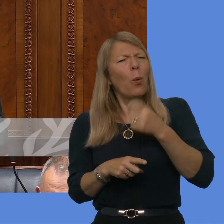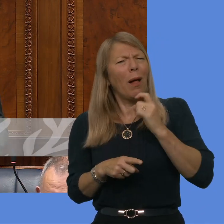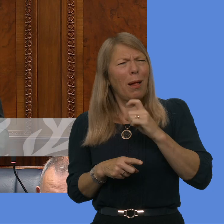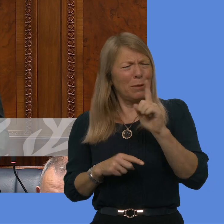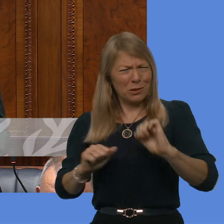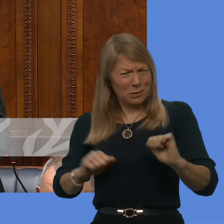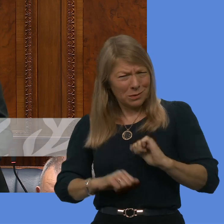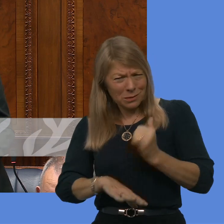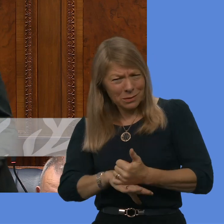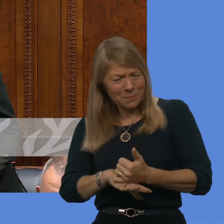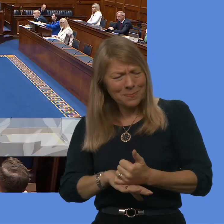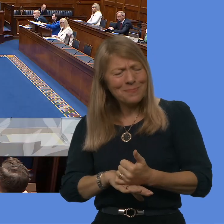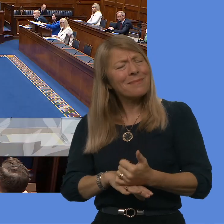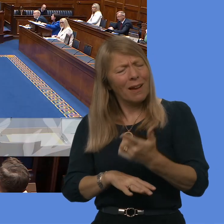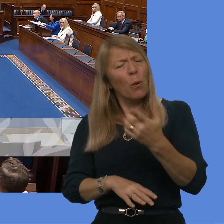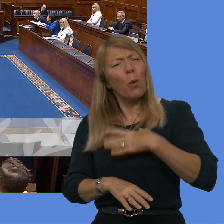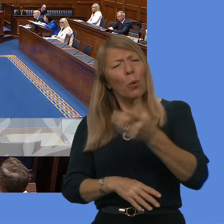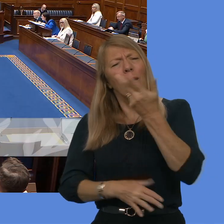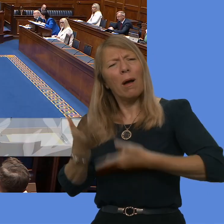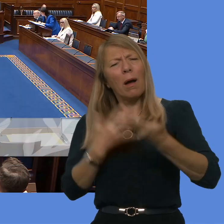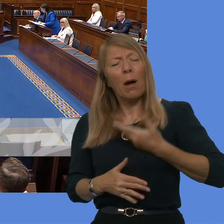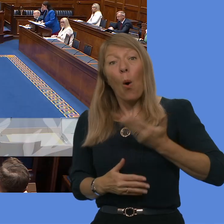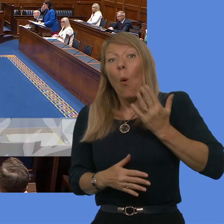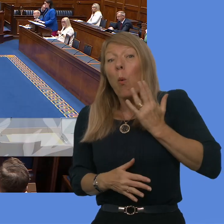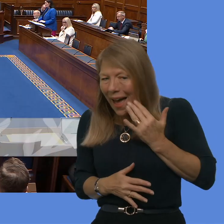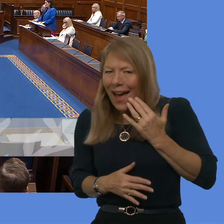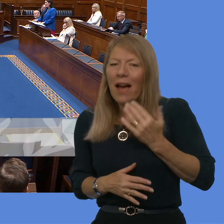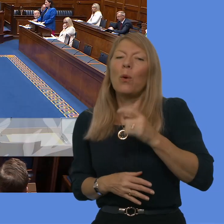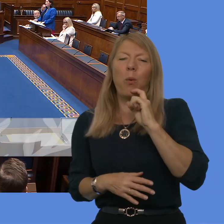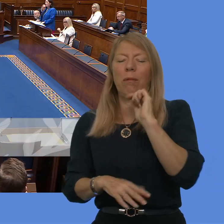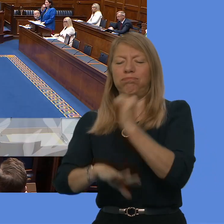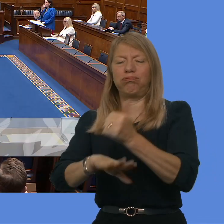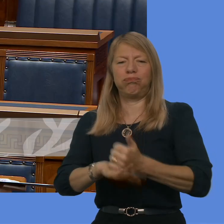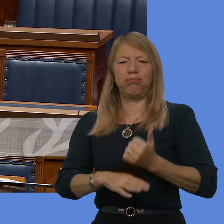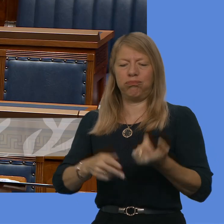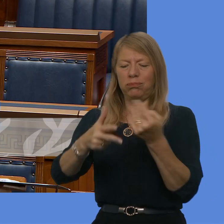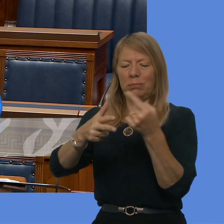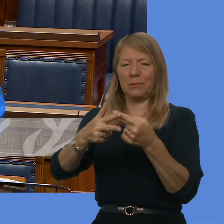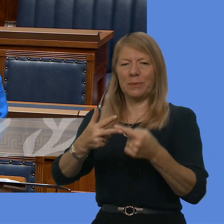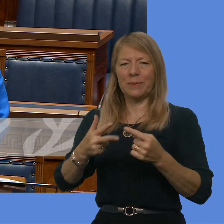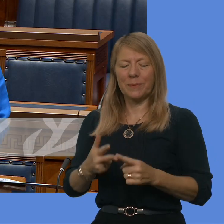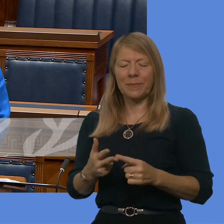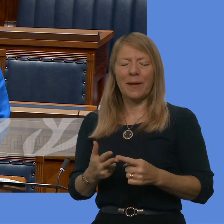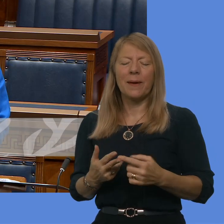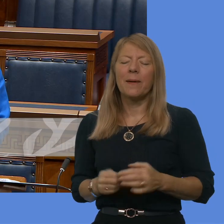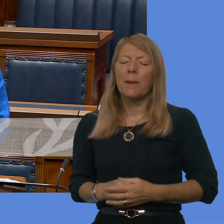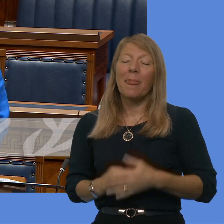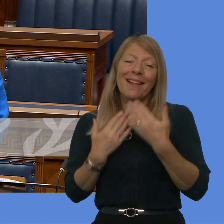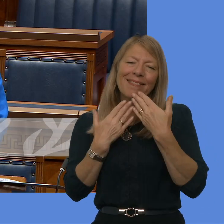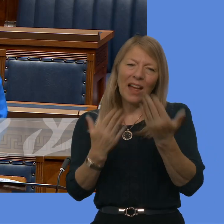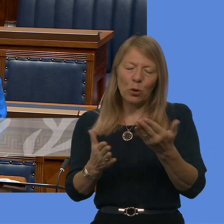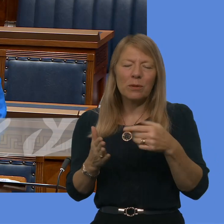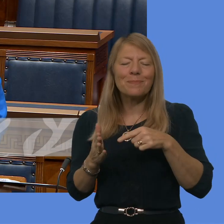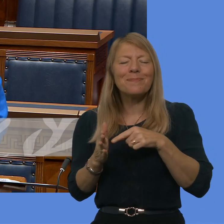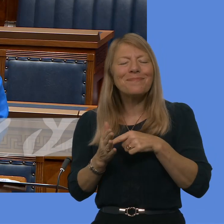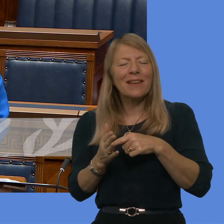for the recruitment of these three bodies? Thank you. Thank you, Mr. Speaker. These are public appointments, and they are also statutory bodies. They